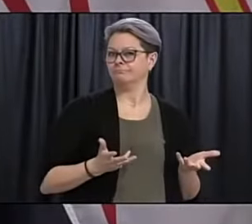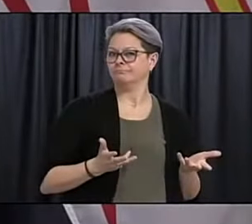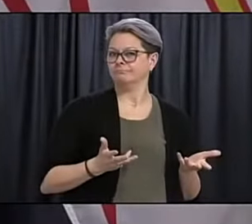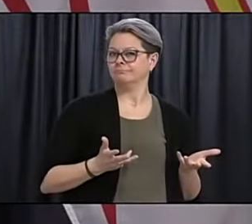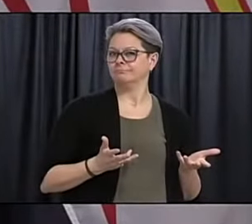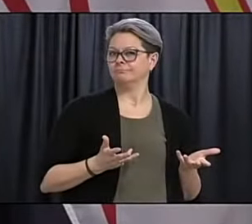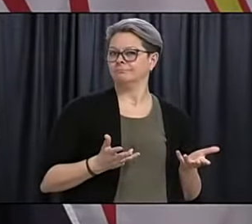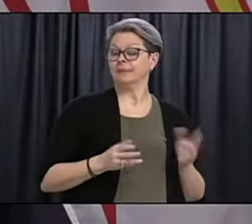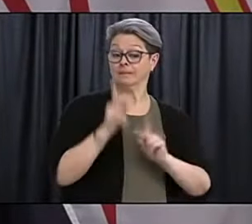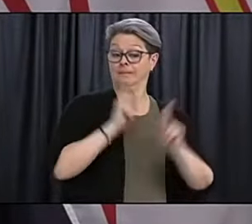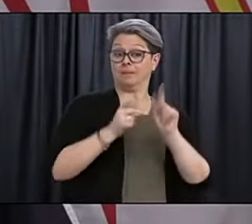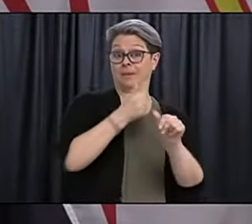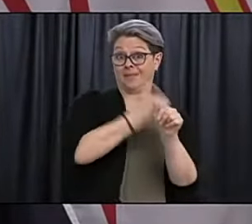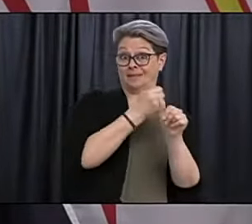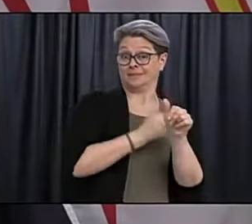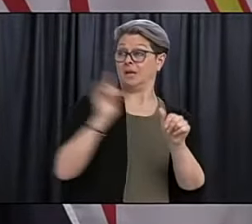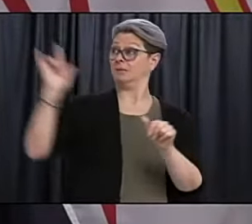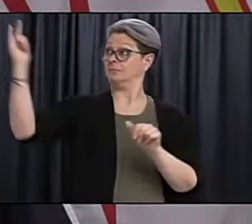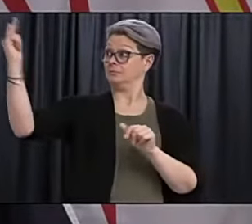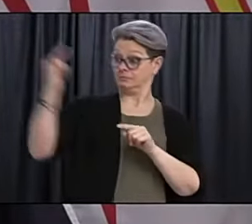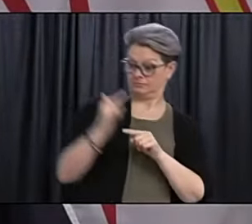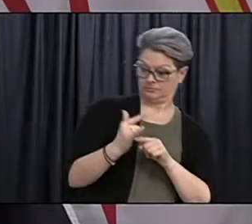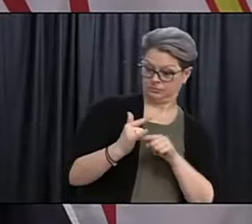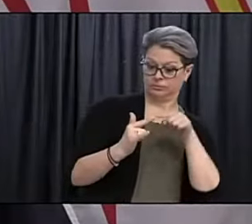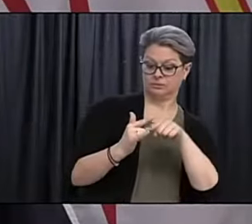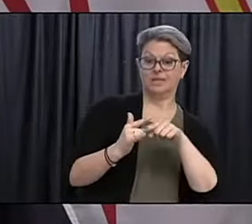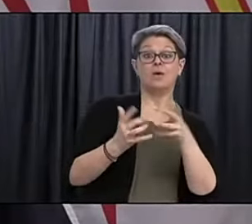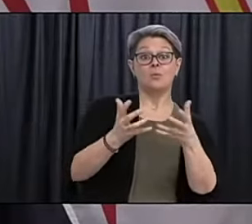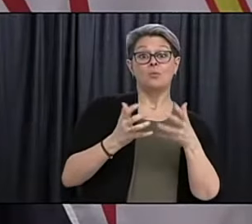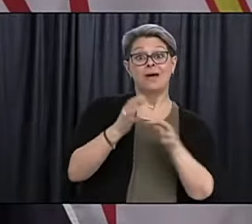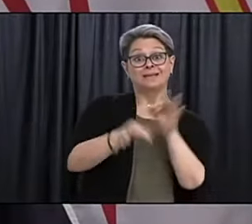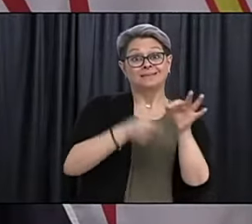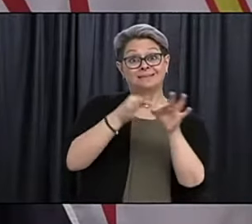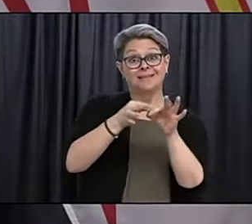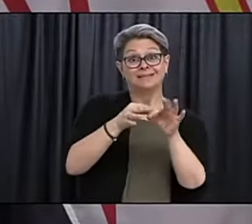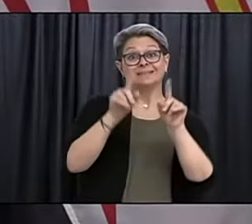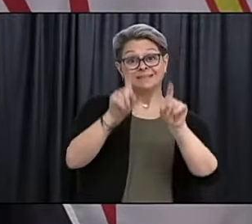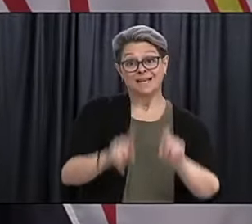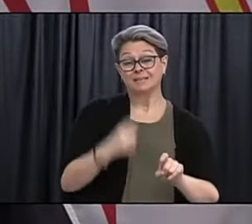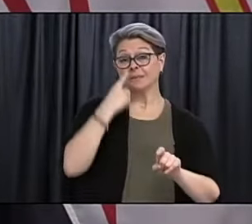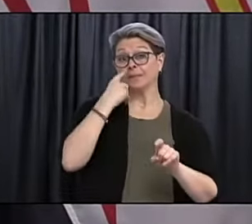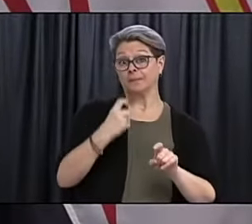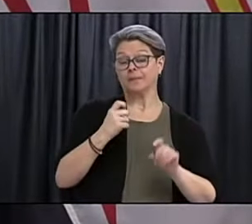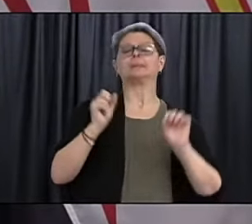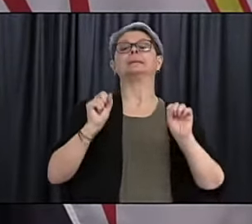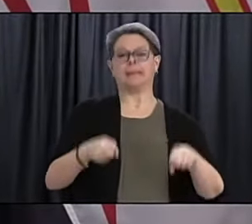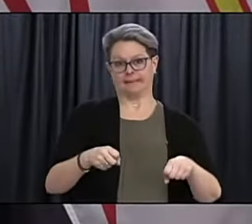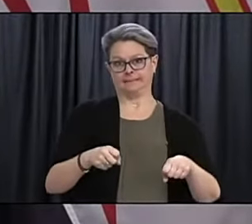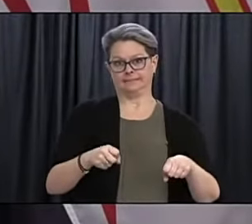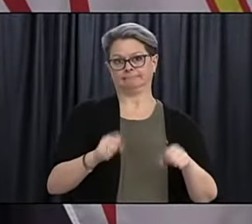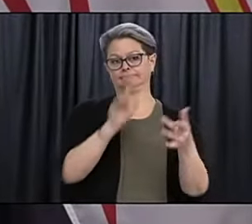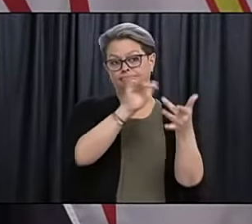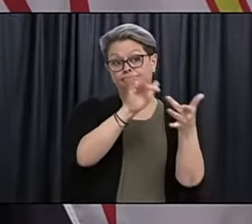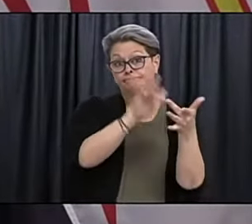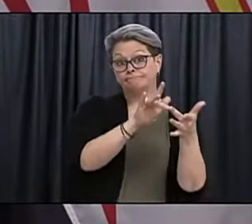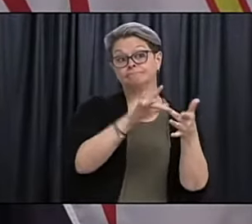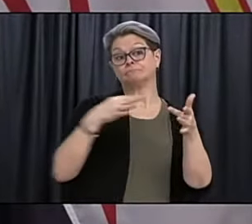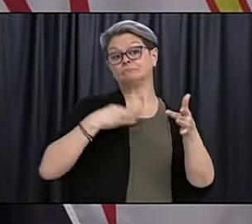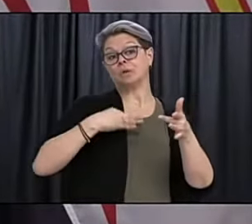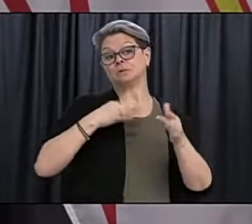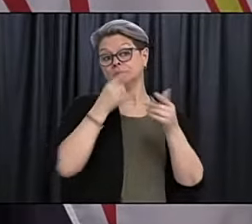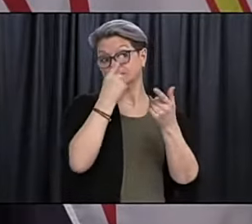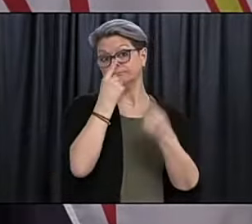If it's people who are traveling back into the country and they really want to get testing done, then certainly they can reach out and, you know,